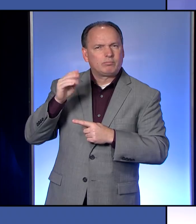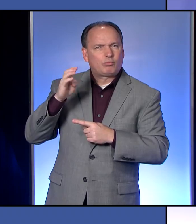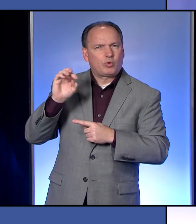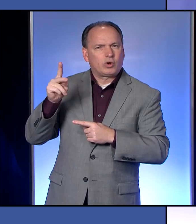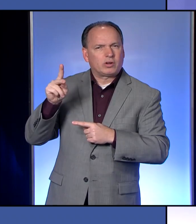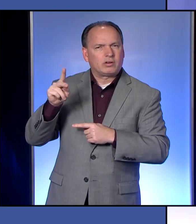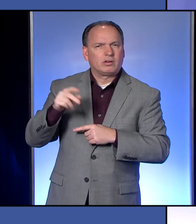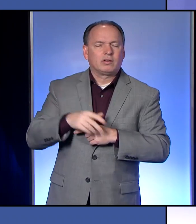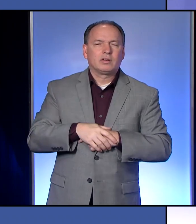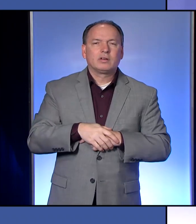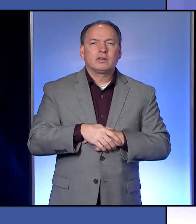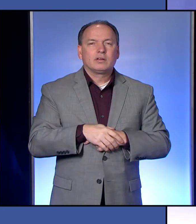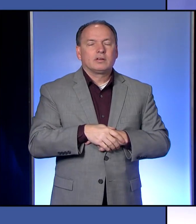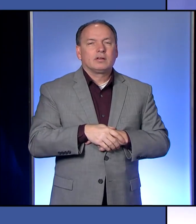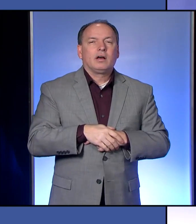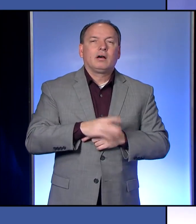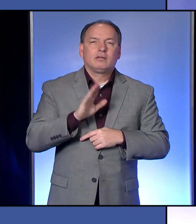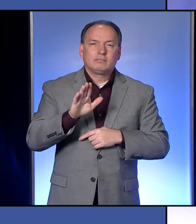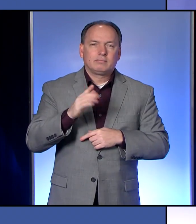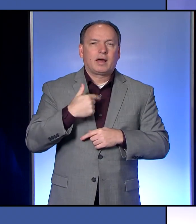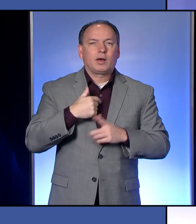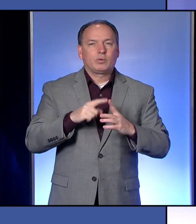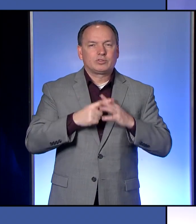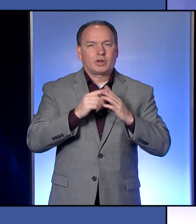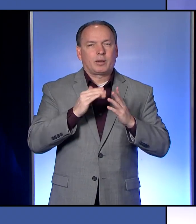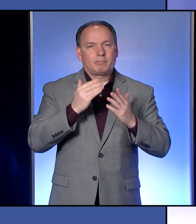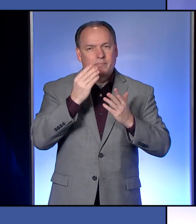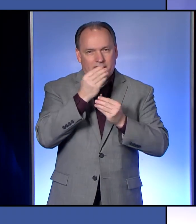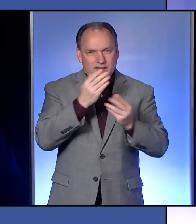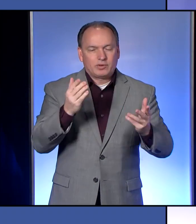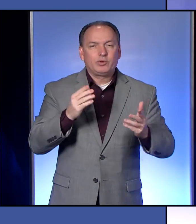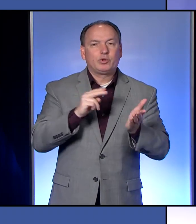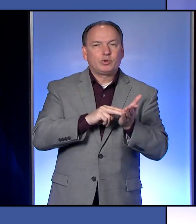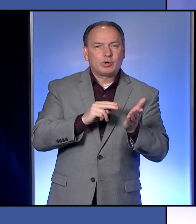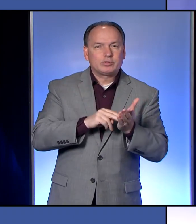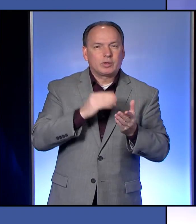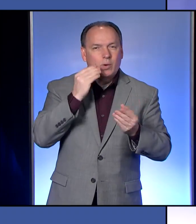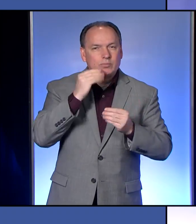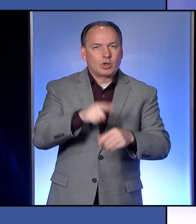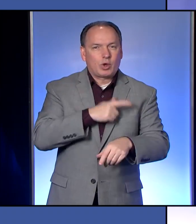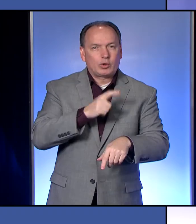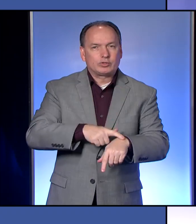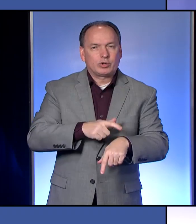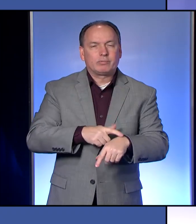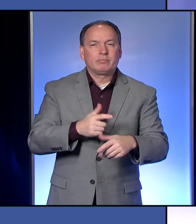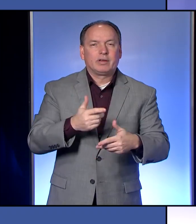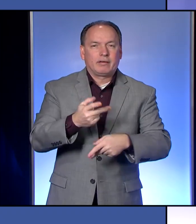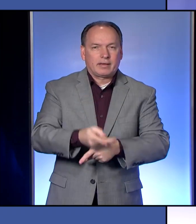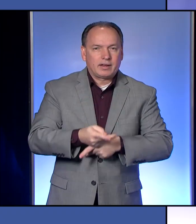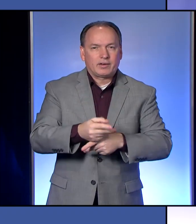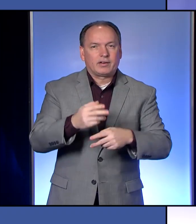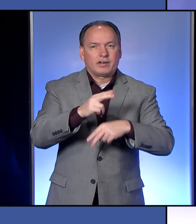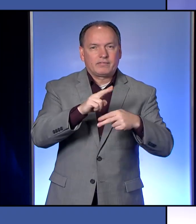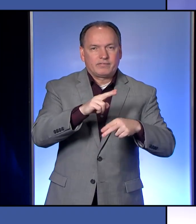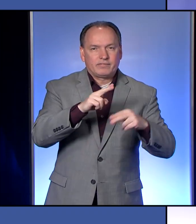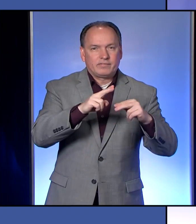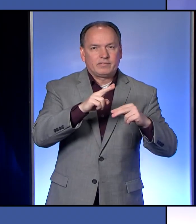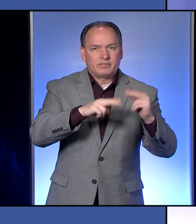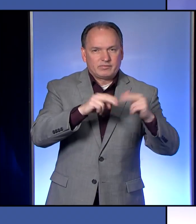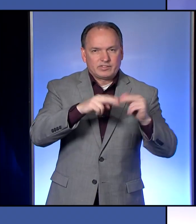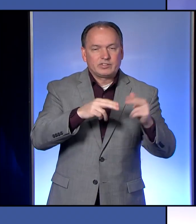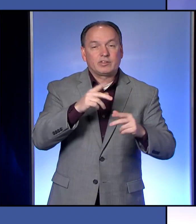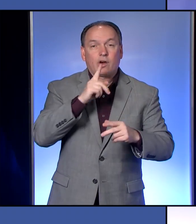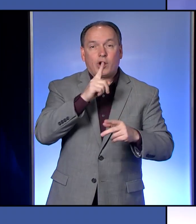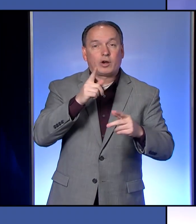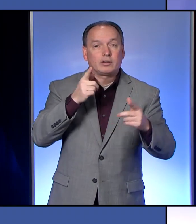So let me just start by saying that nursing homes and long-term care facilities like that are under the jurisdiction of the